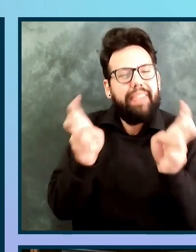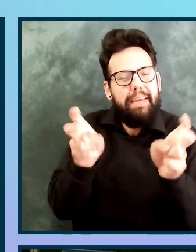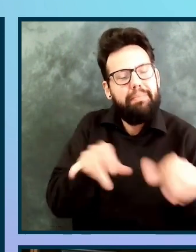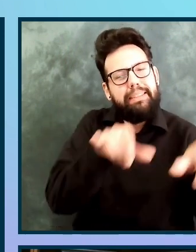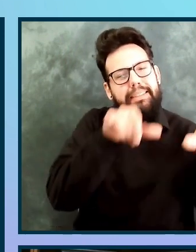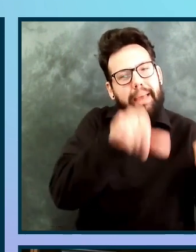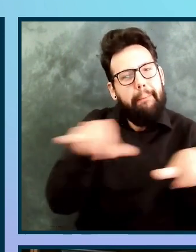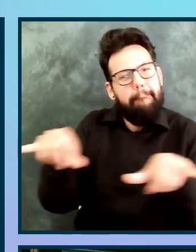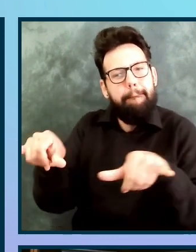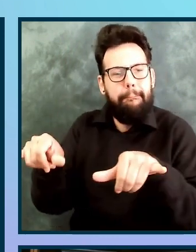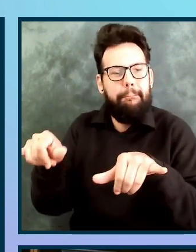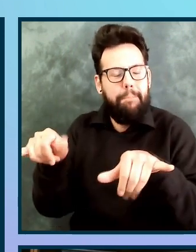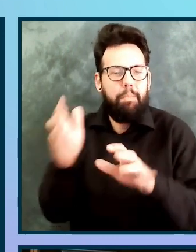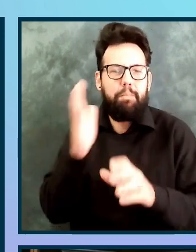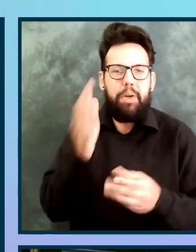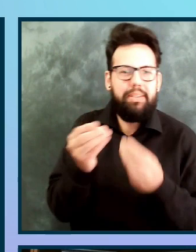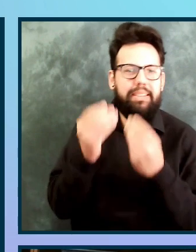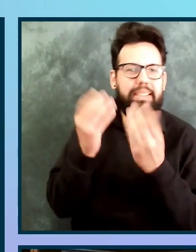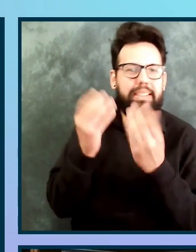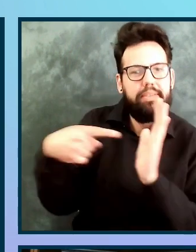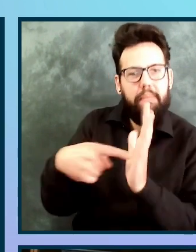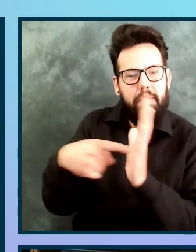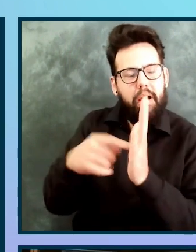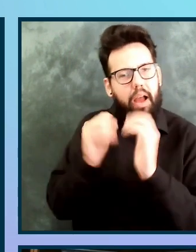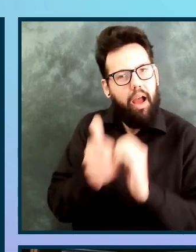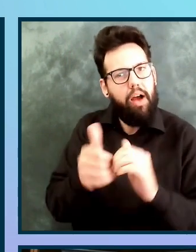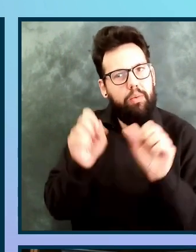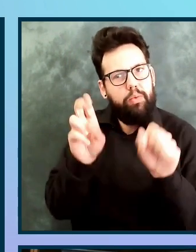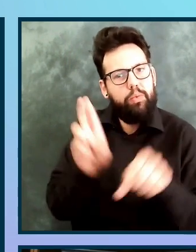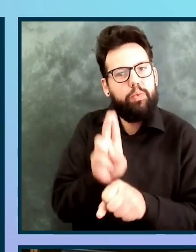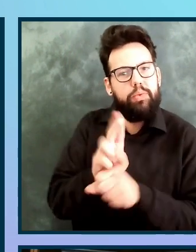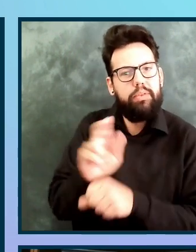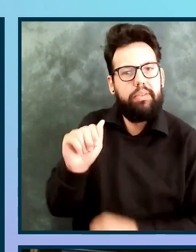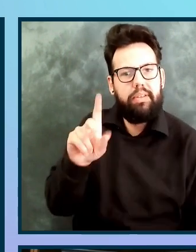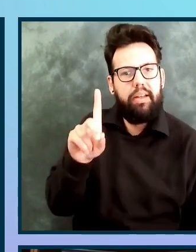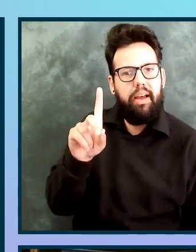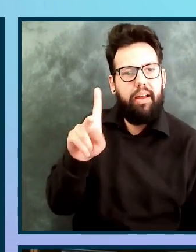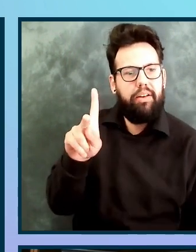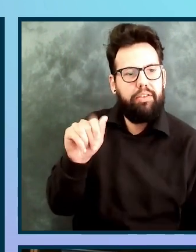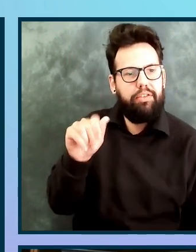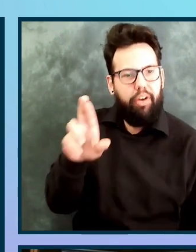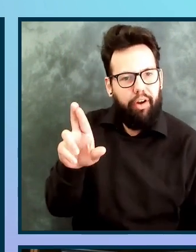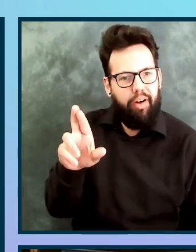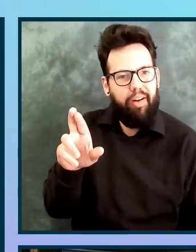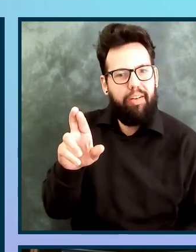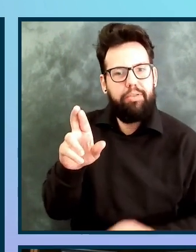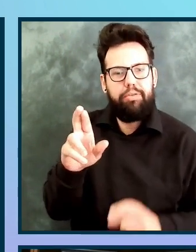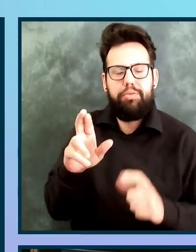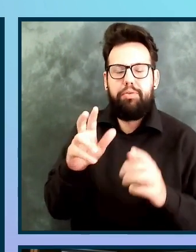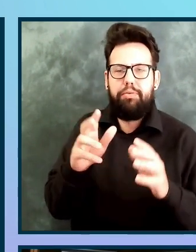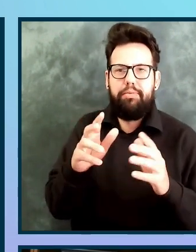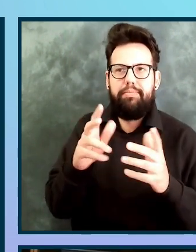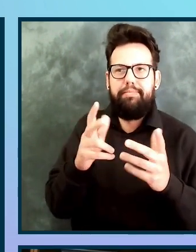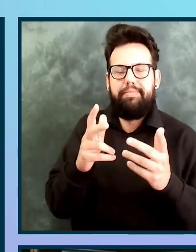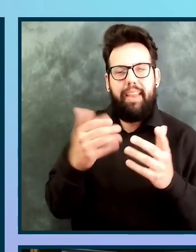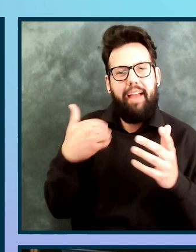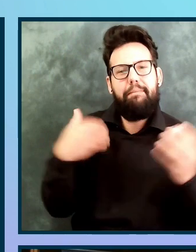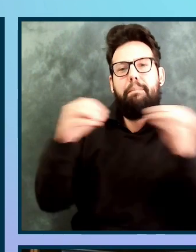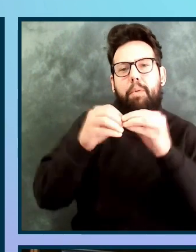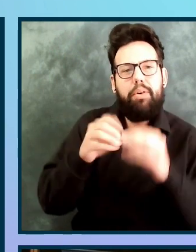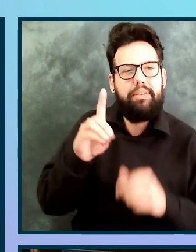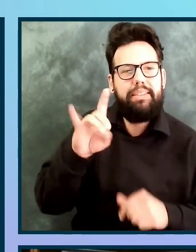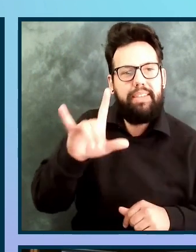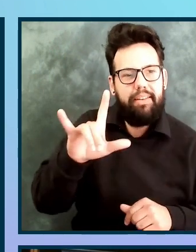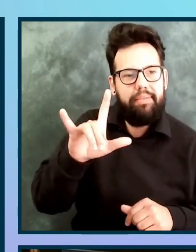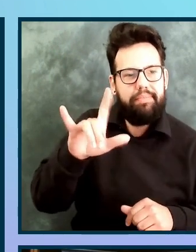examples of how you can use ADCAR to build on those themes and get a little more detailed. Jeffrey Hyatt is the founder of